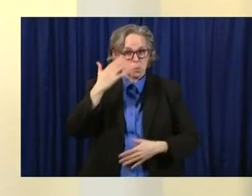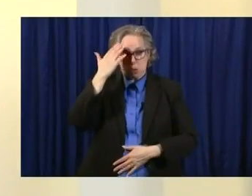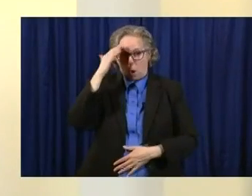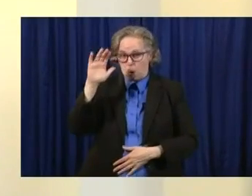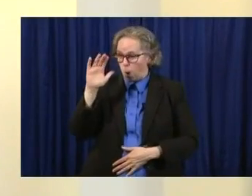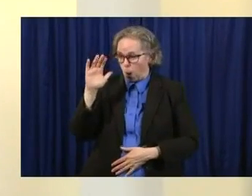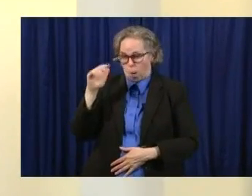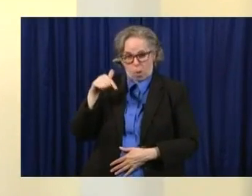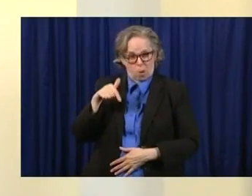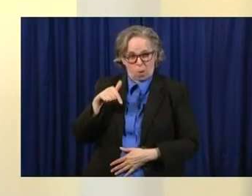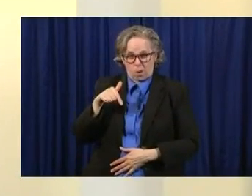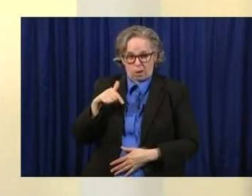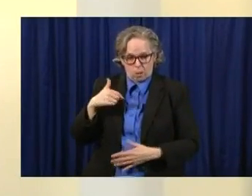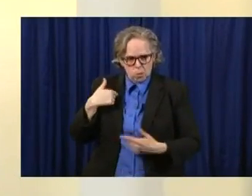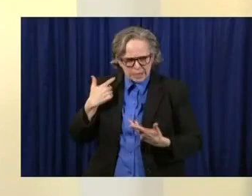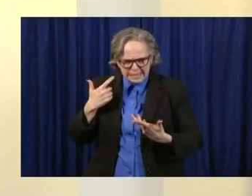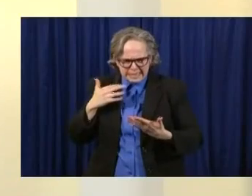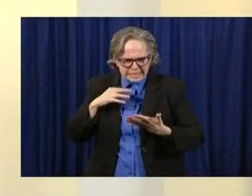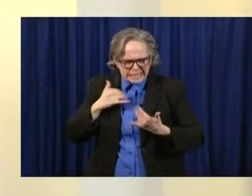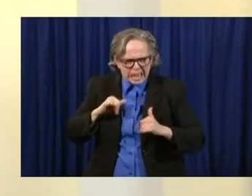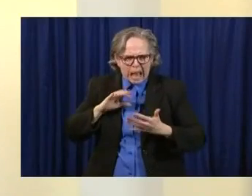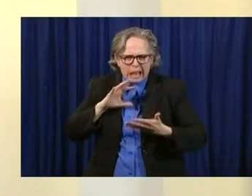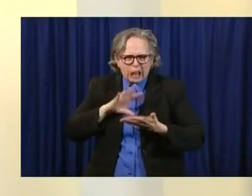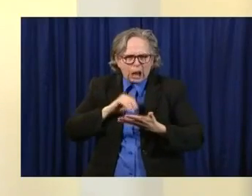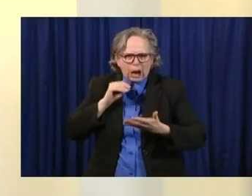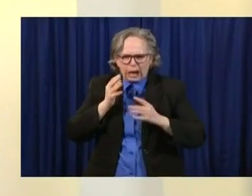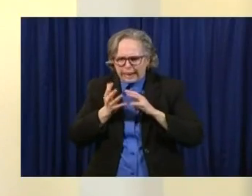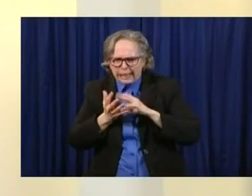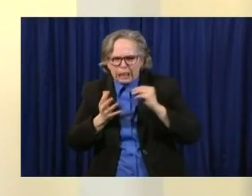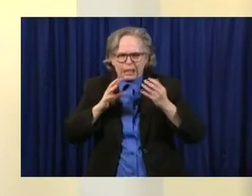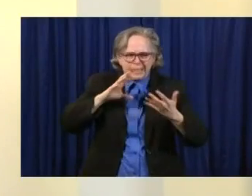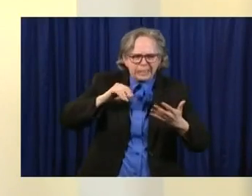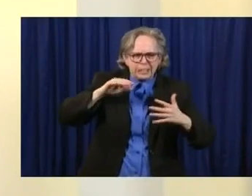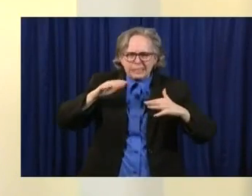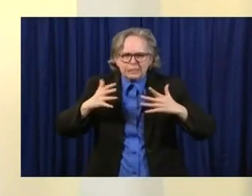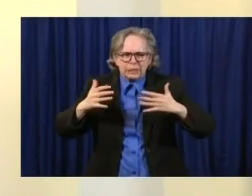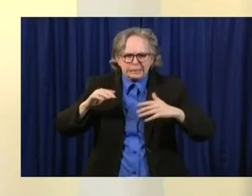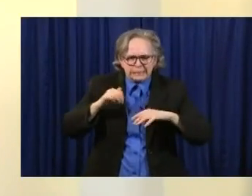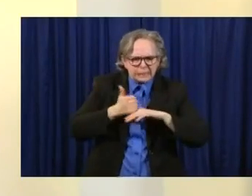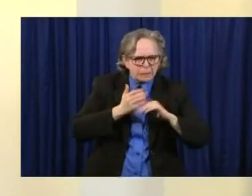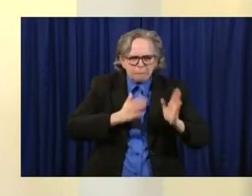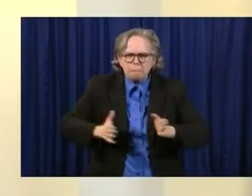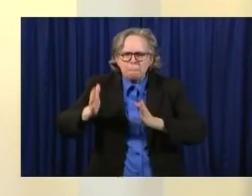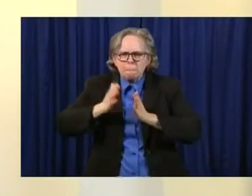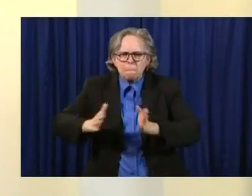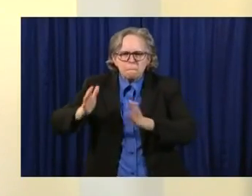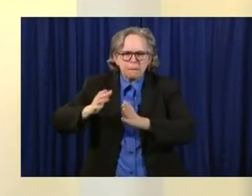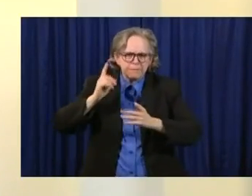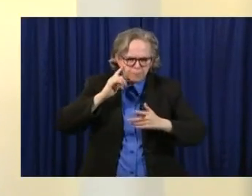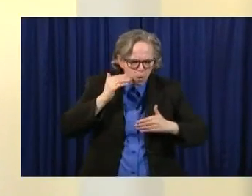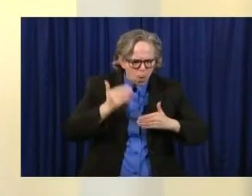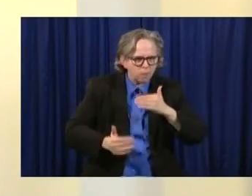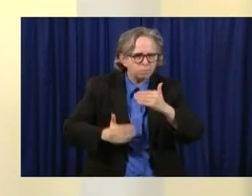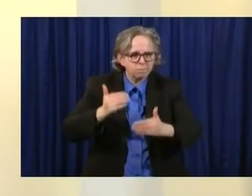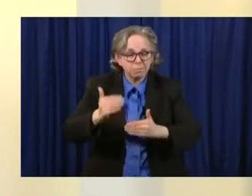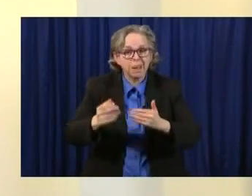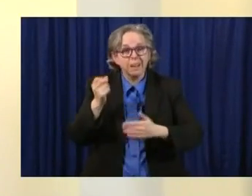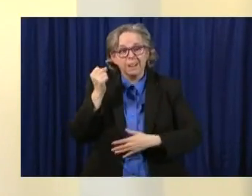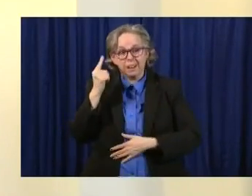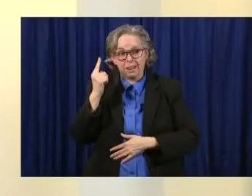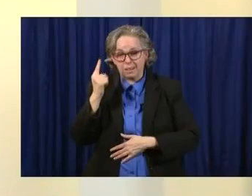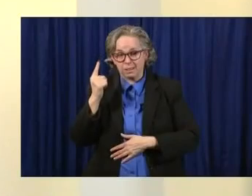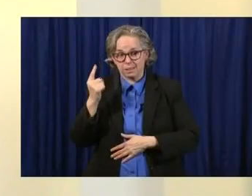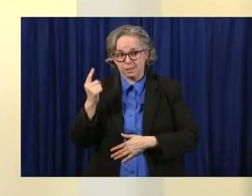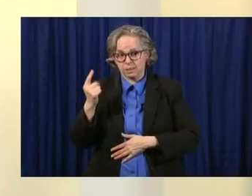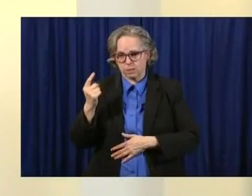now that we've been able to sort of set up the preparations to move forward. Our job moving forward will be to monitor